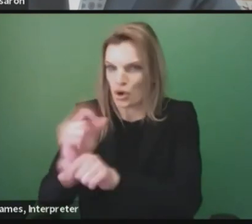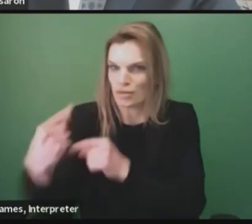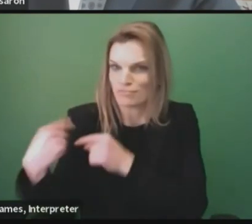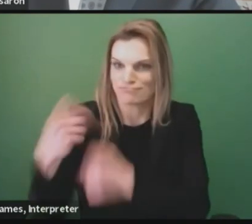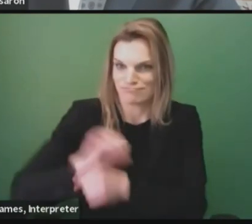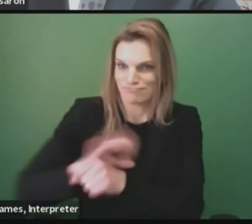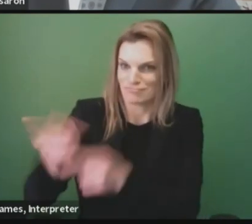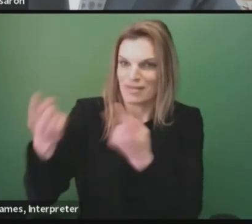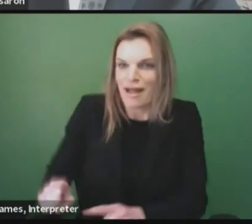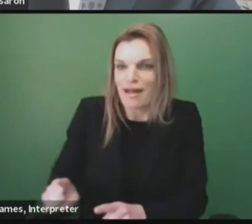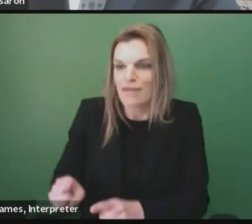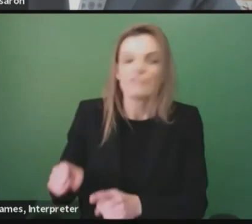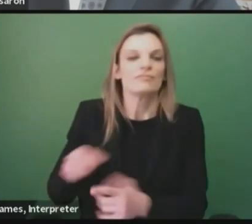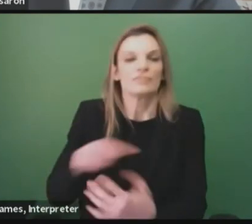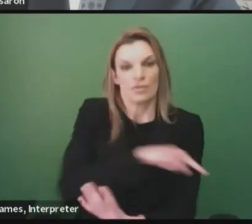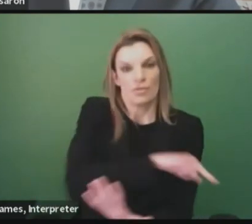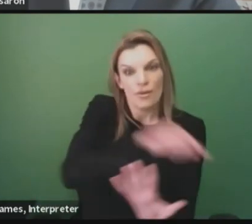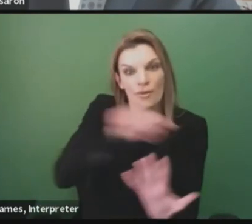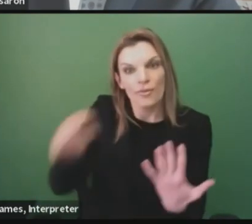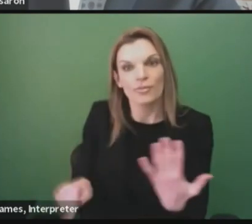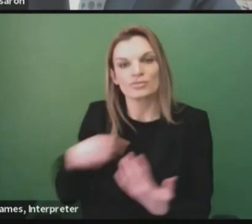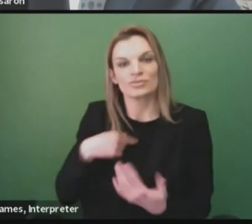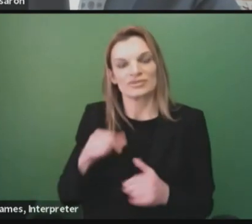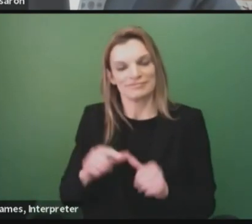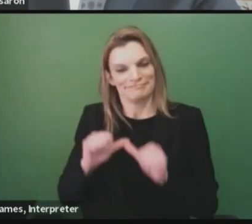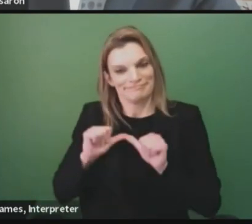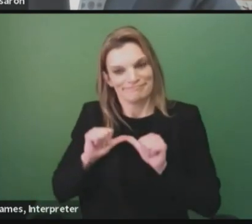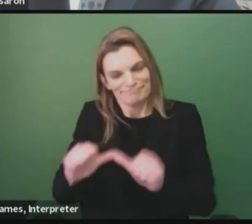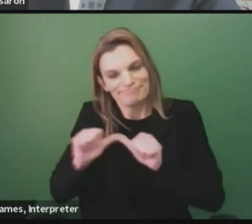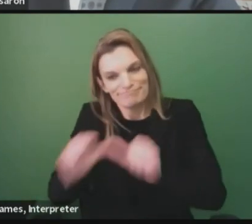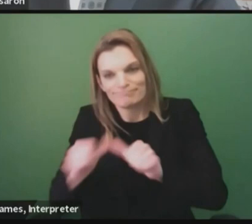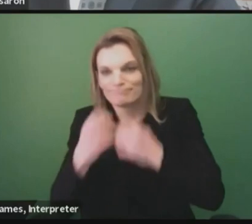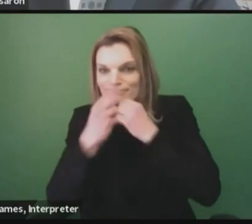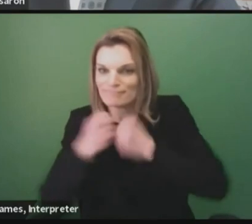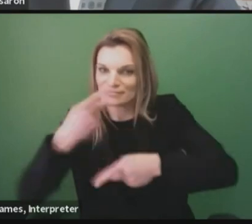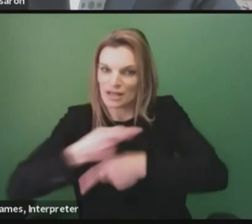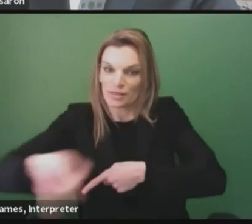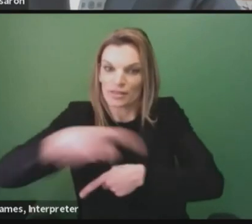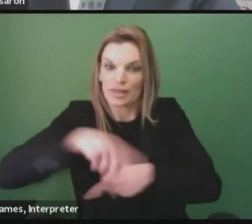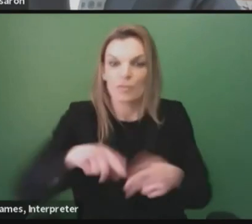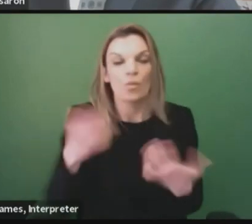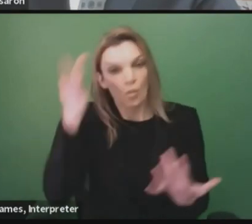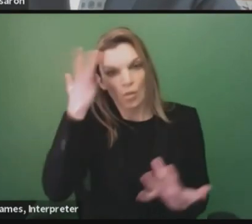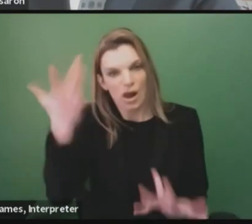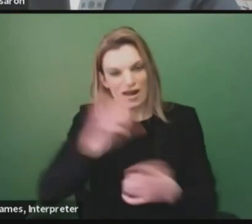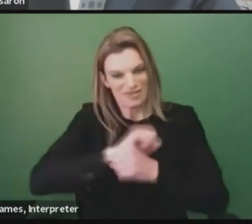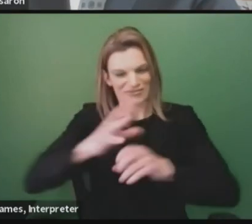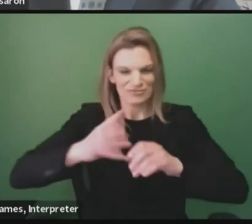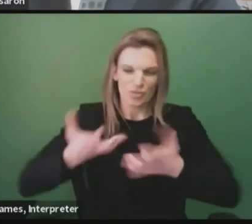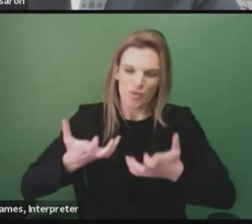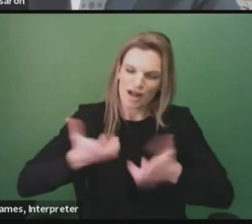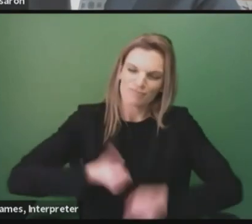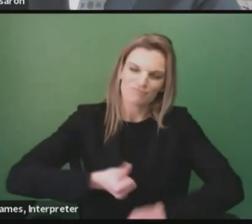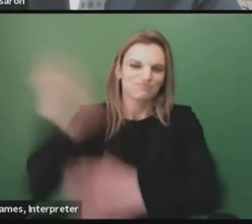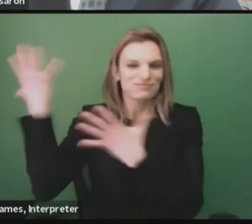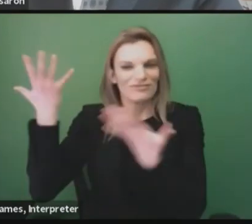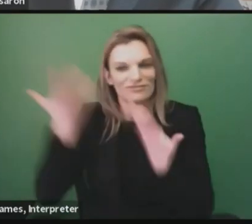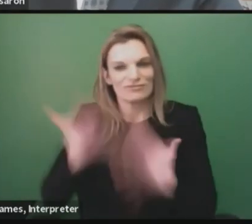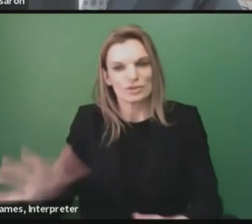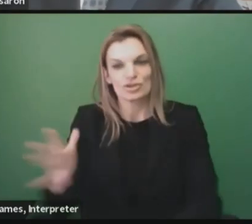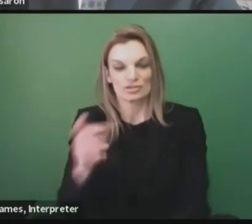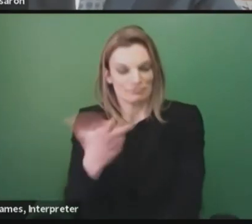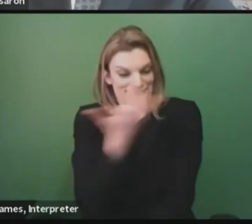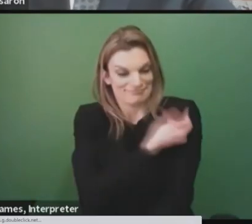need as we continue to work to eradicate this virus. It will help us get more shots in arms and ramp up